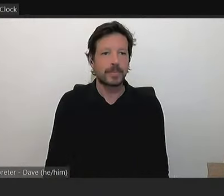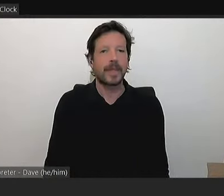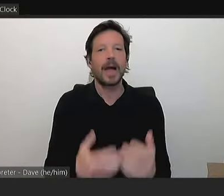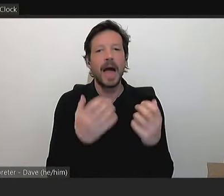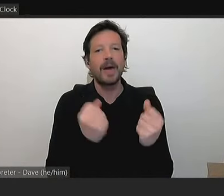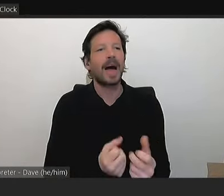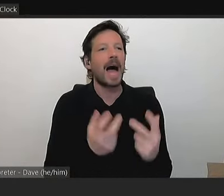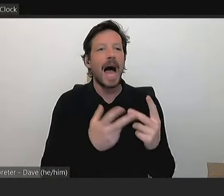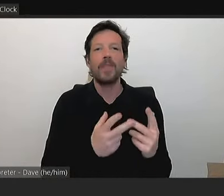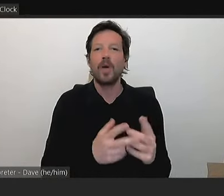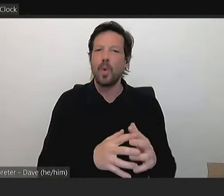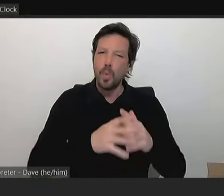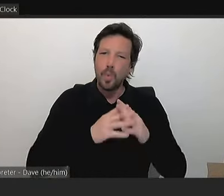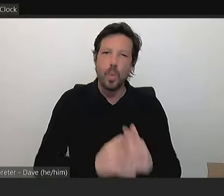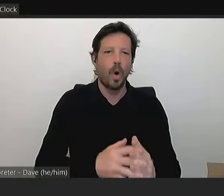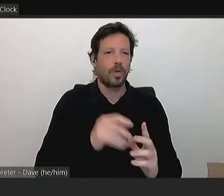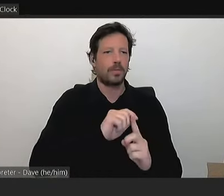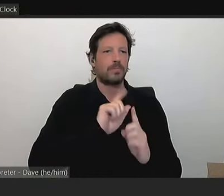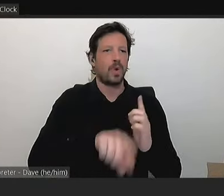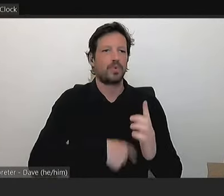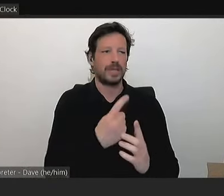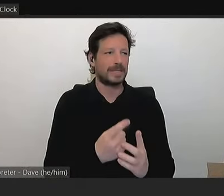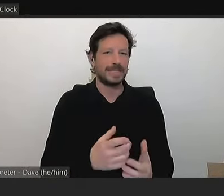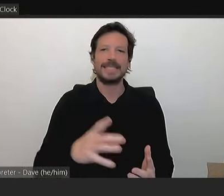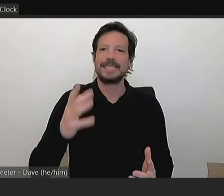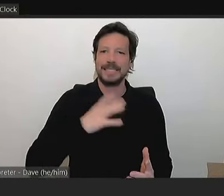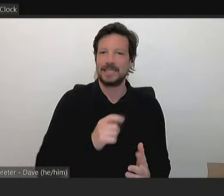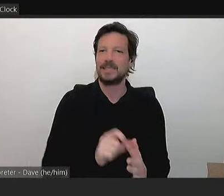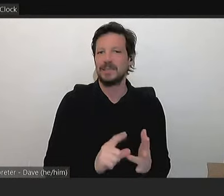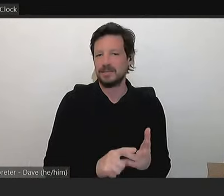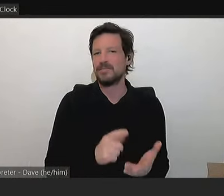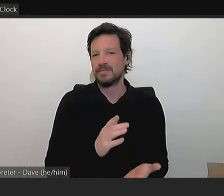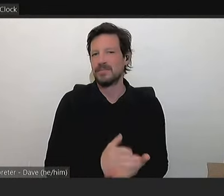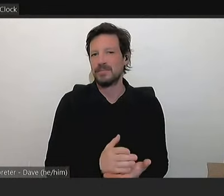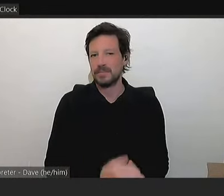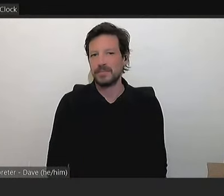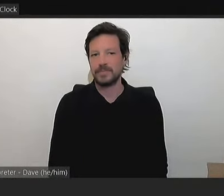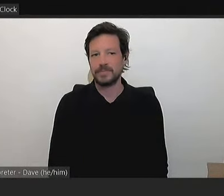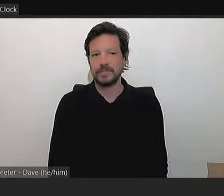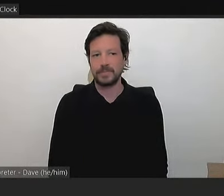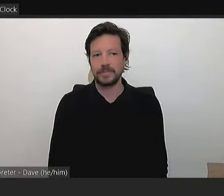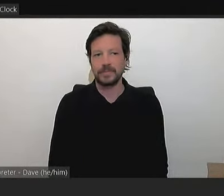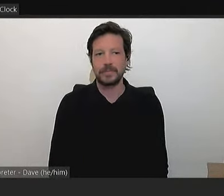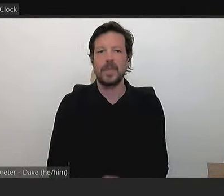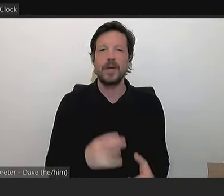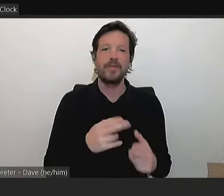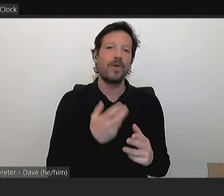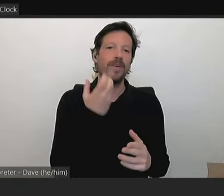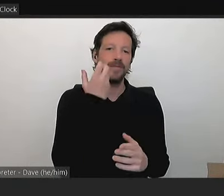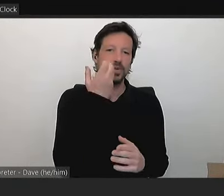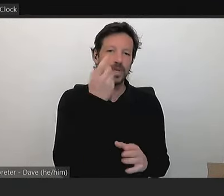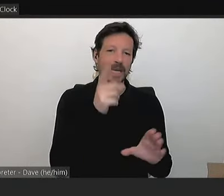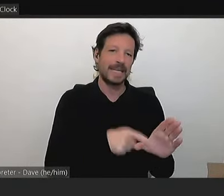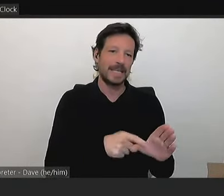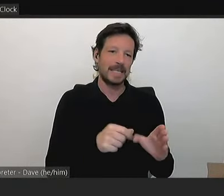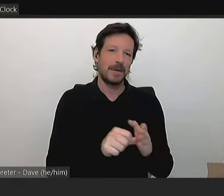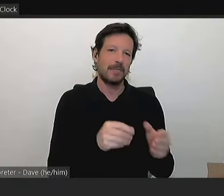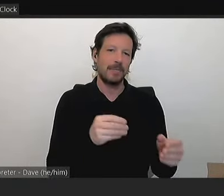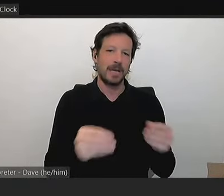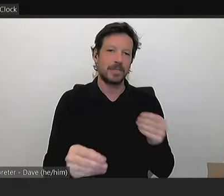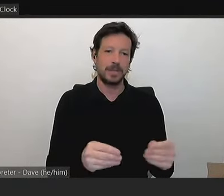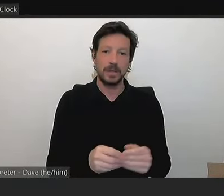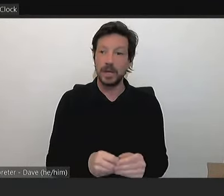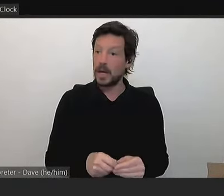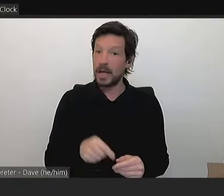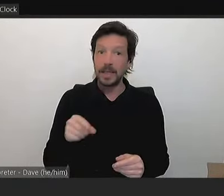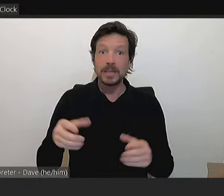projects that need to get done and are in the future years budget. There is no need to bring this one forward right